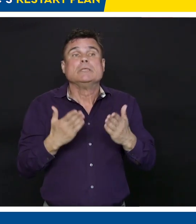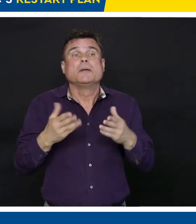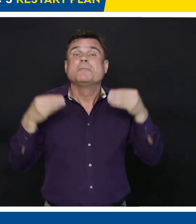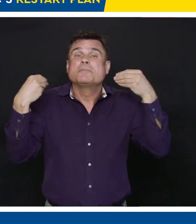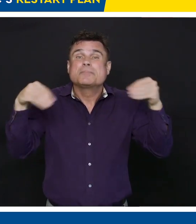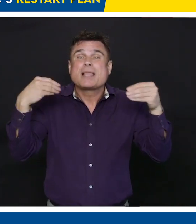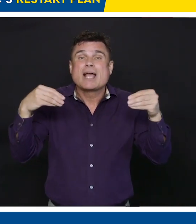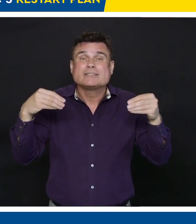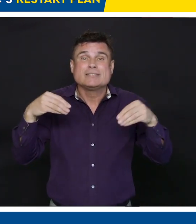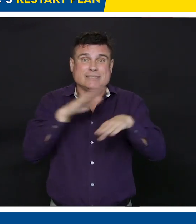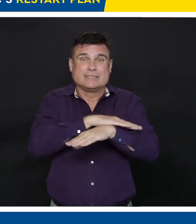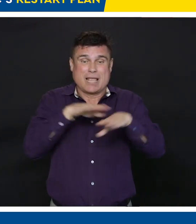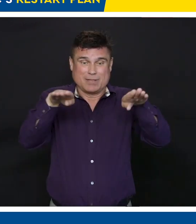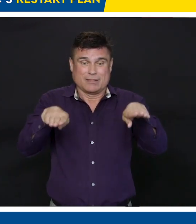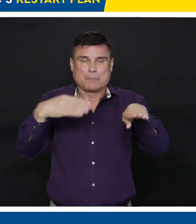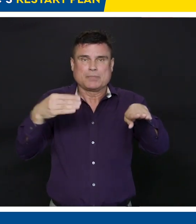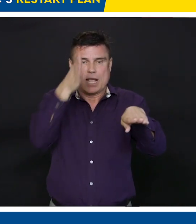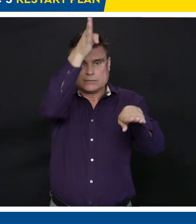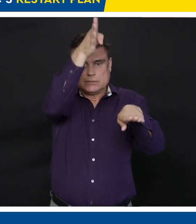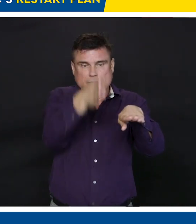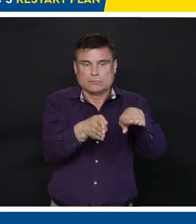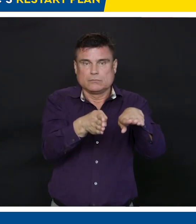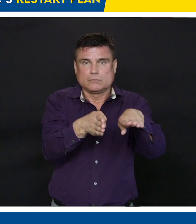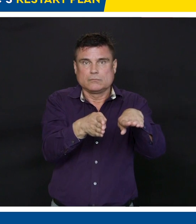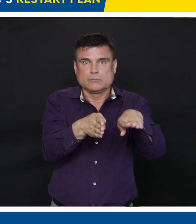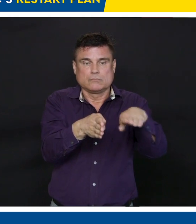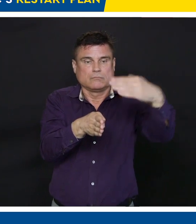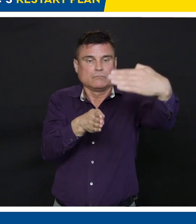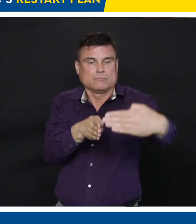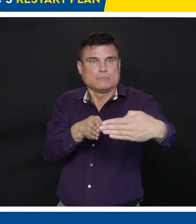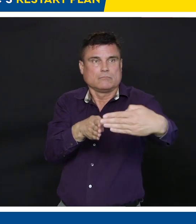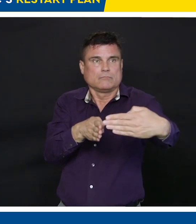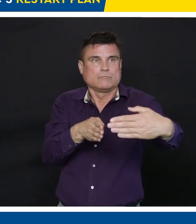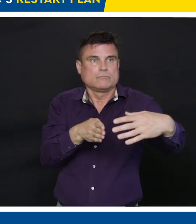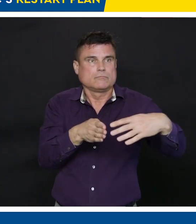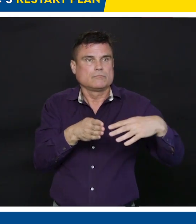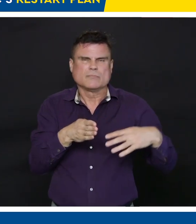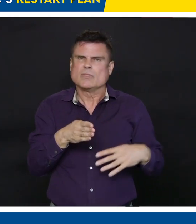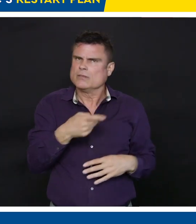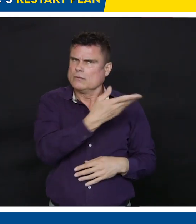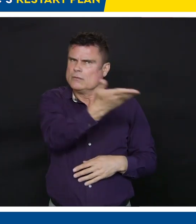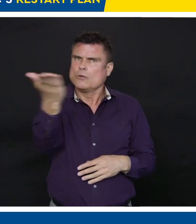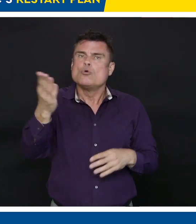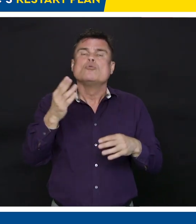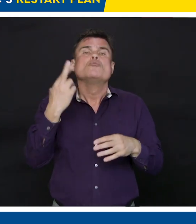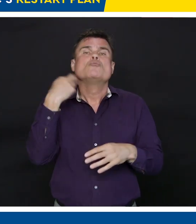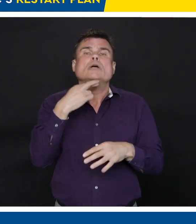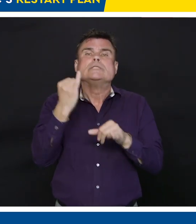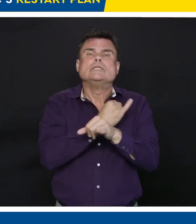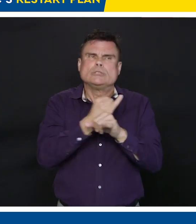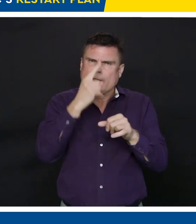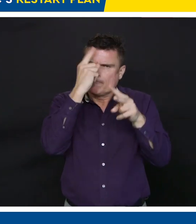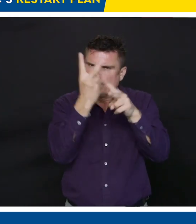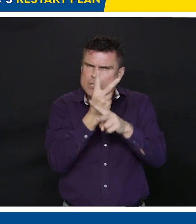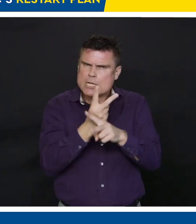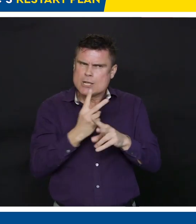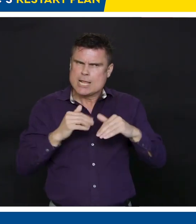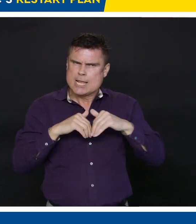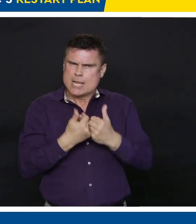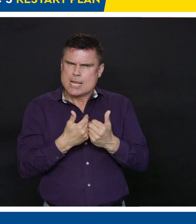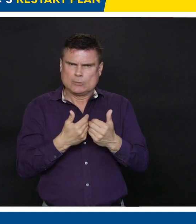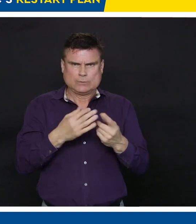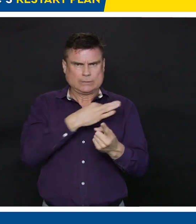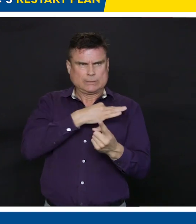employees and a host of other issues. The notion of wearing non-medical masks, this is going to be, I think, part and parcel of our transit